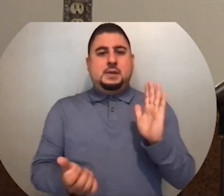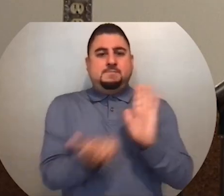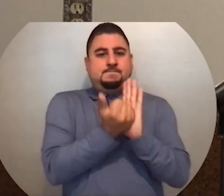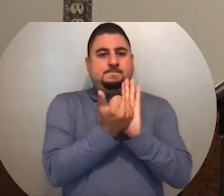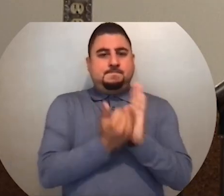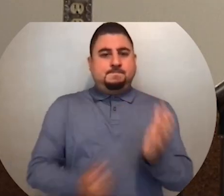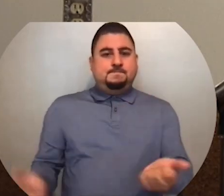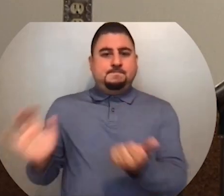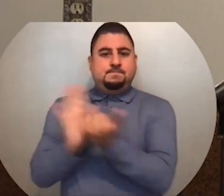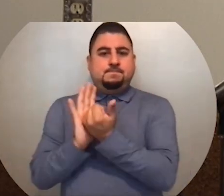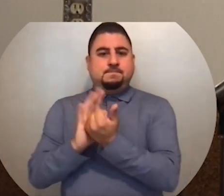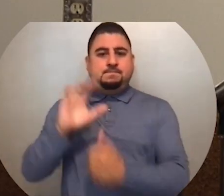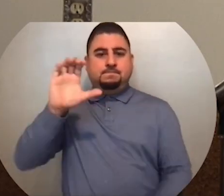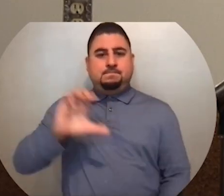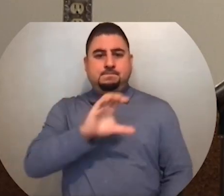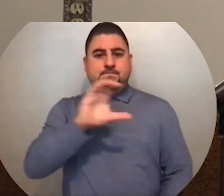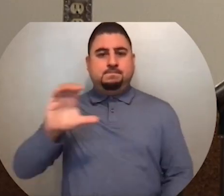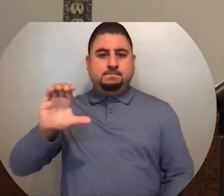cross.